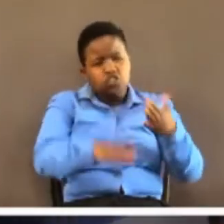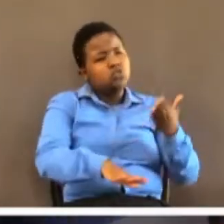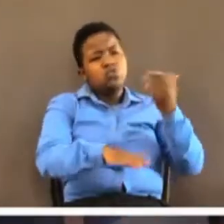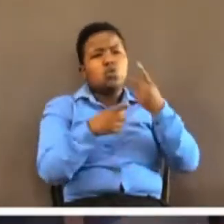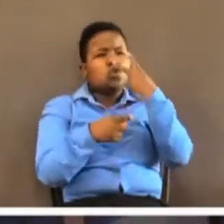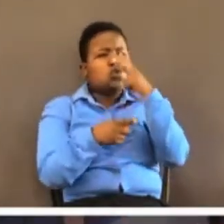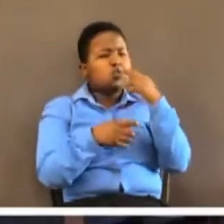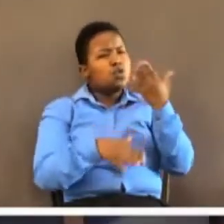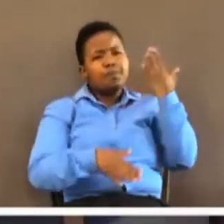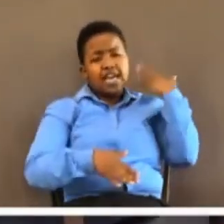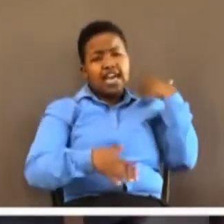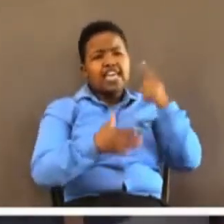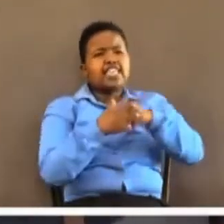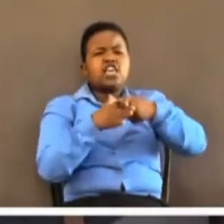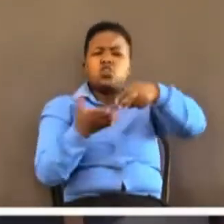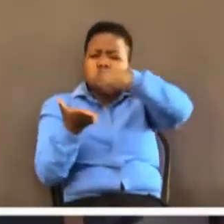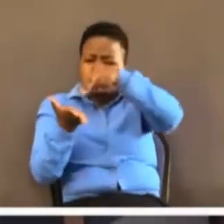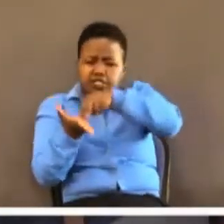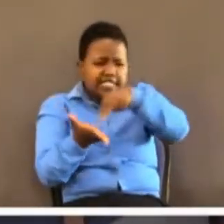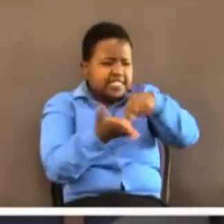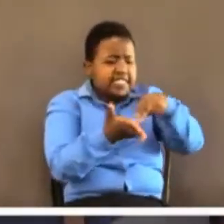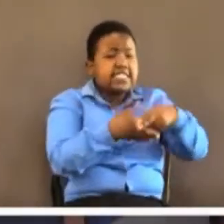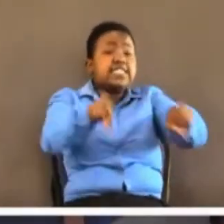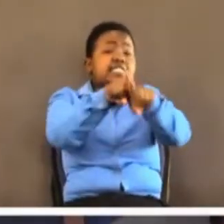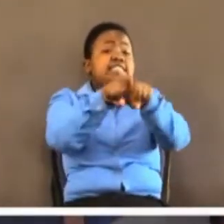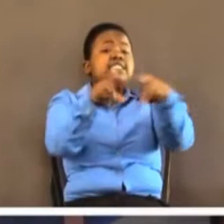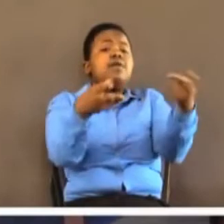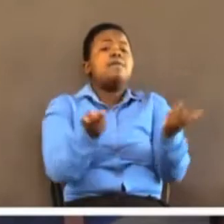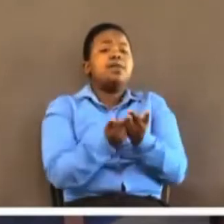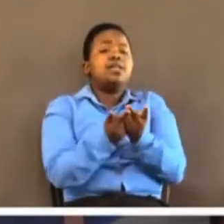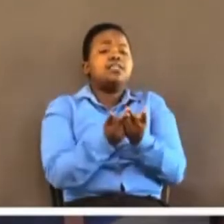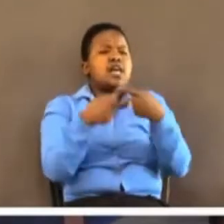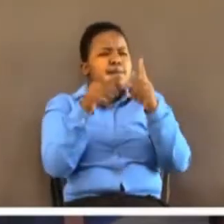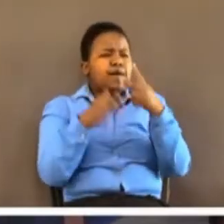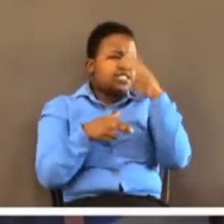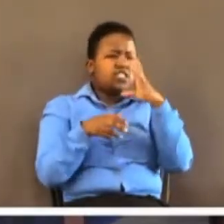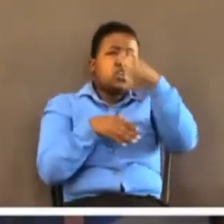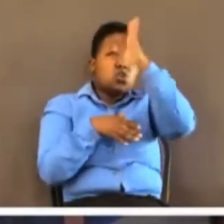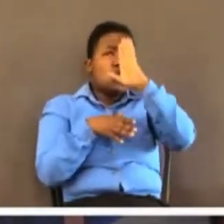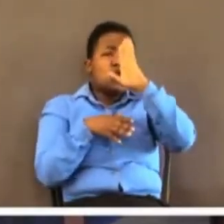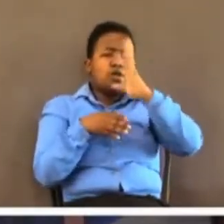are, you cannot see where God is taking you. Now,